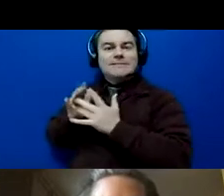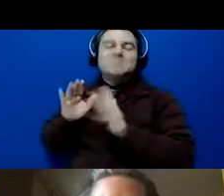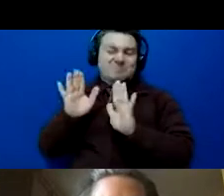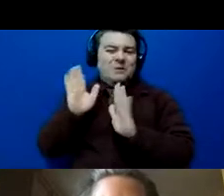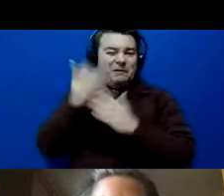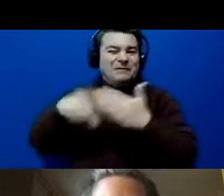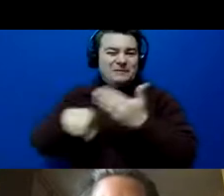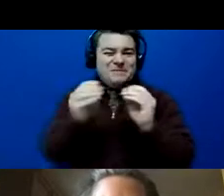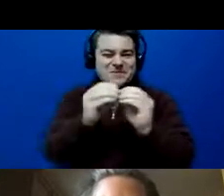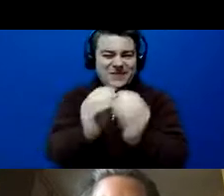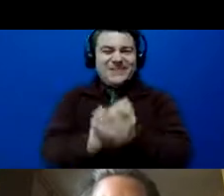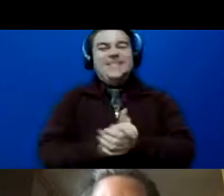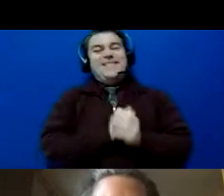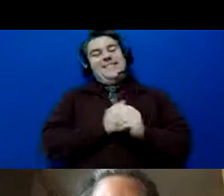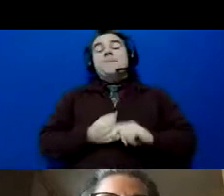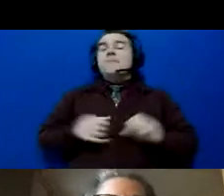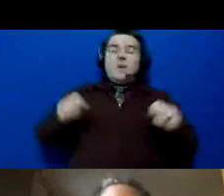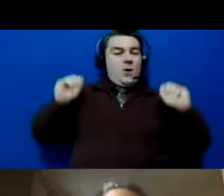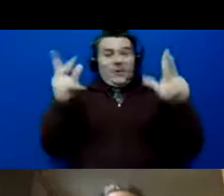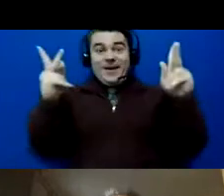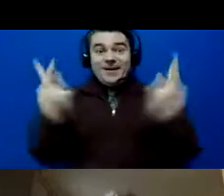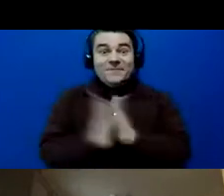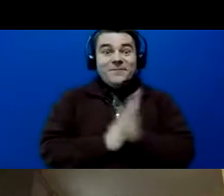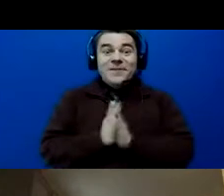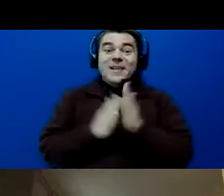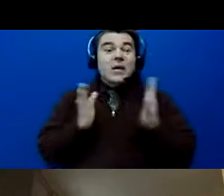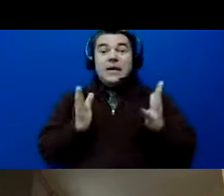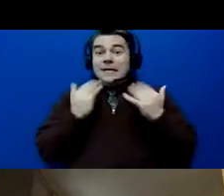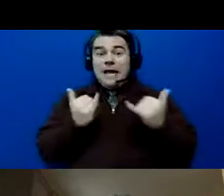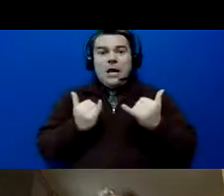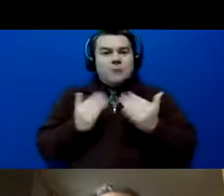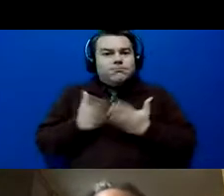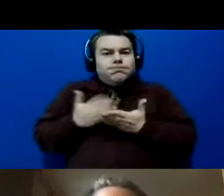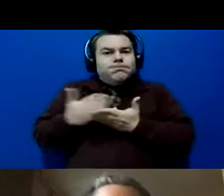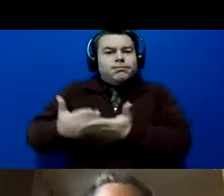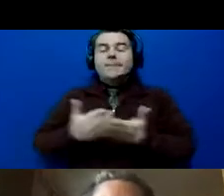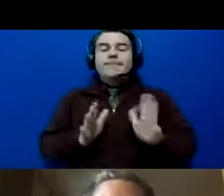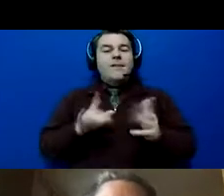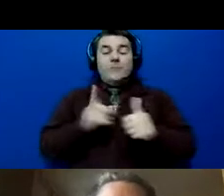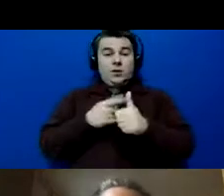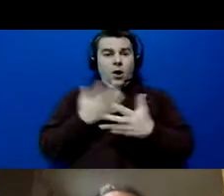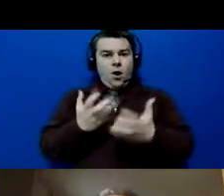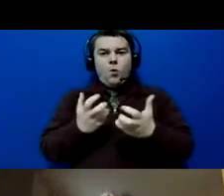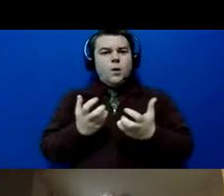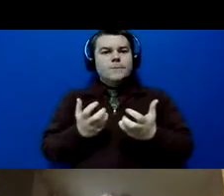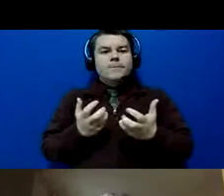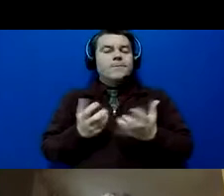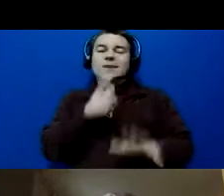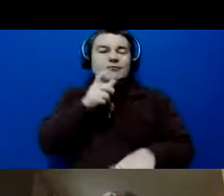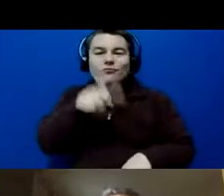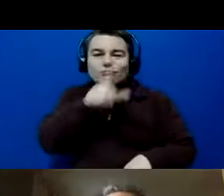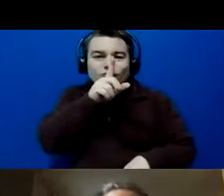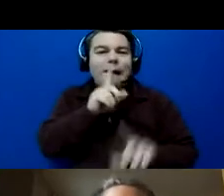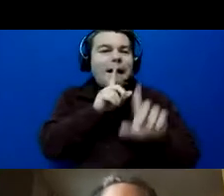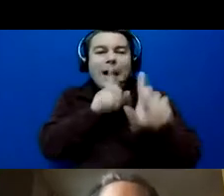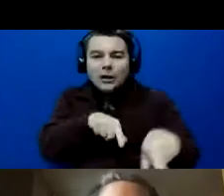guys. So let's go through, if you are first, I just want to kind of put, you don't have to answer this right